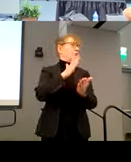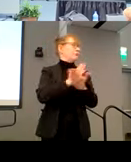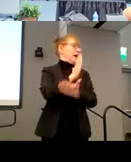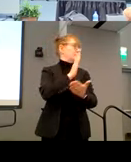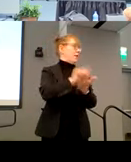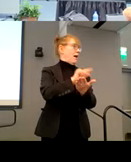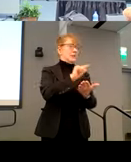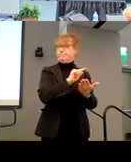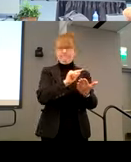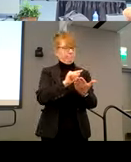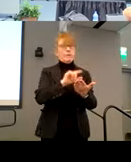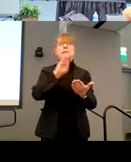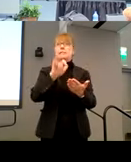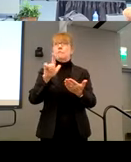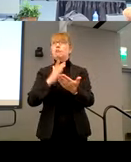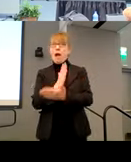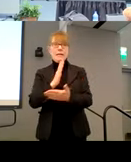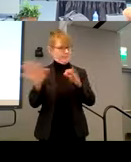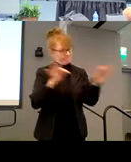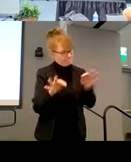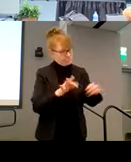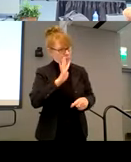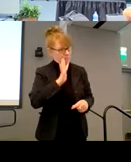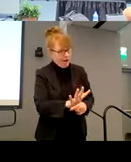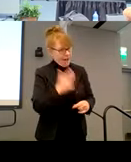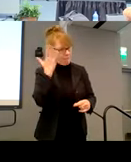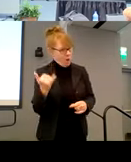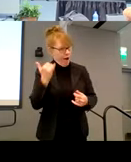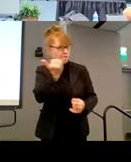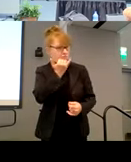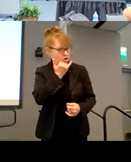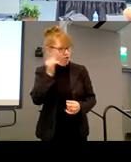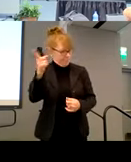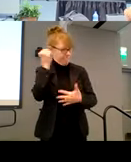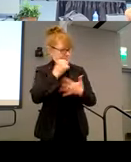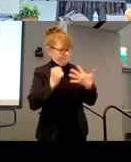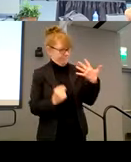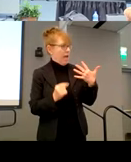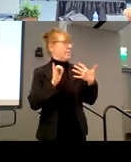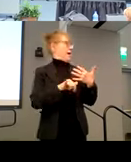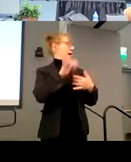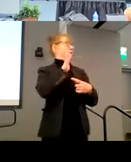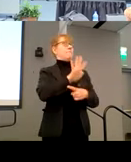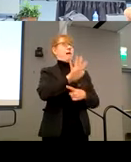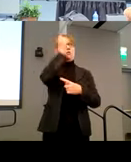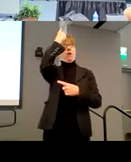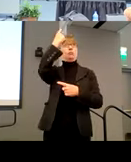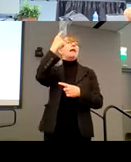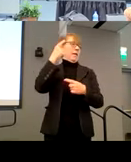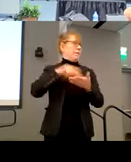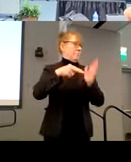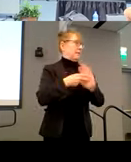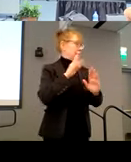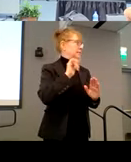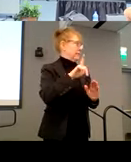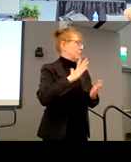you know, that you can explain to a five-year-old why the door is locked and why we need to open the door. So it is a thing. Some